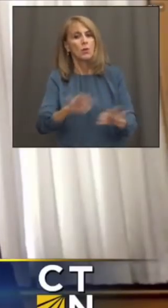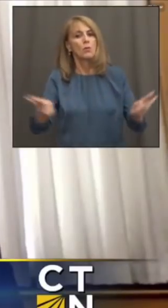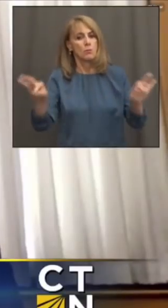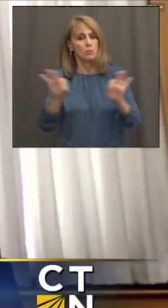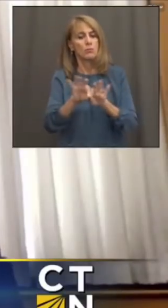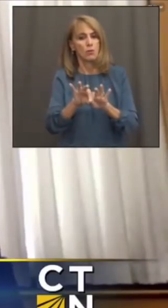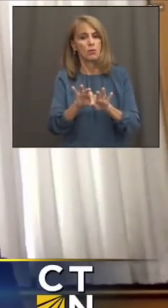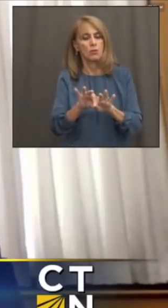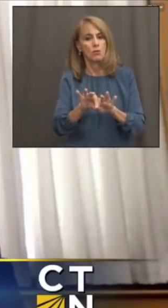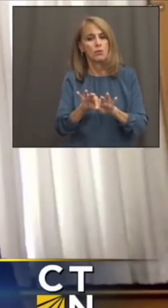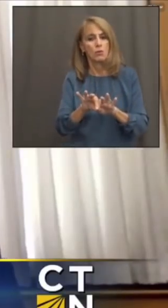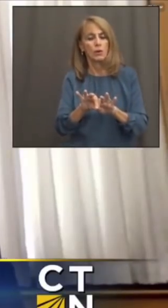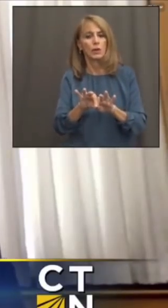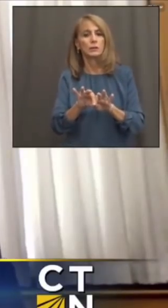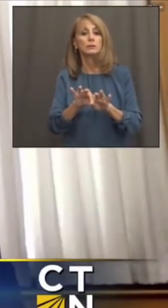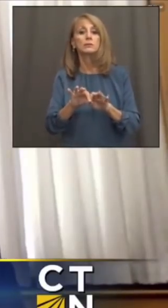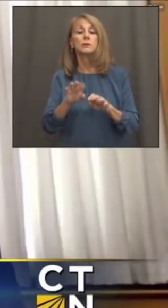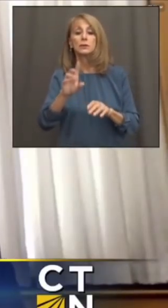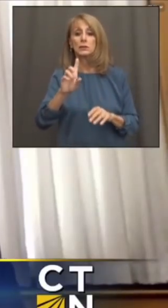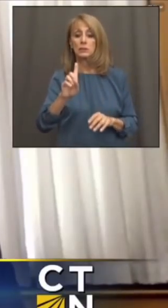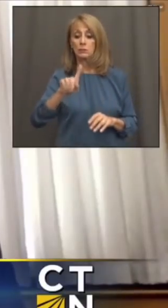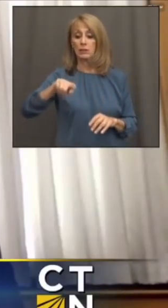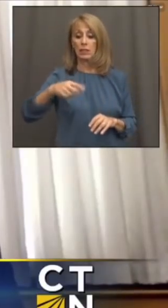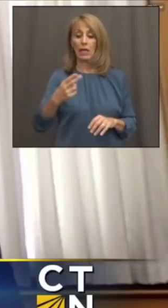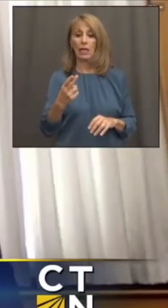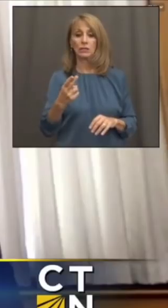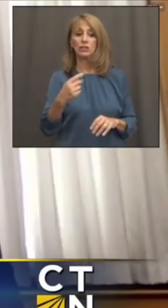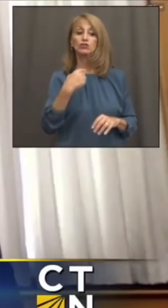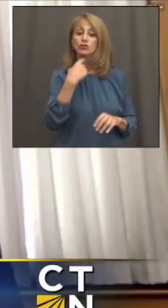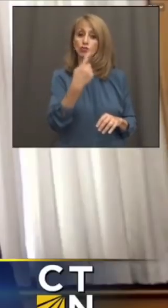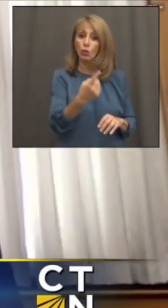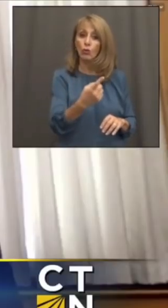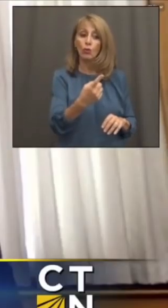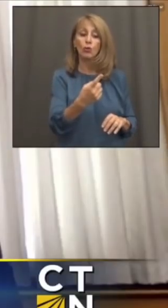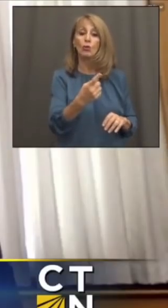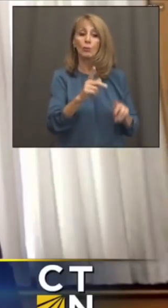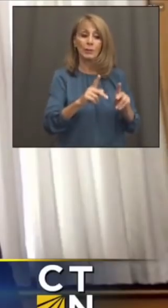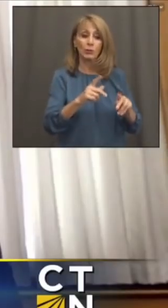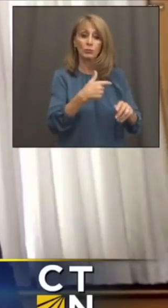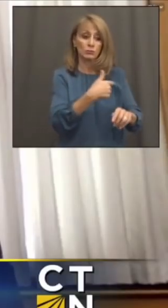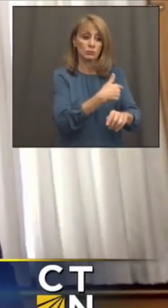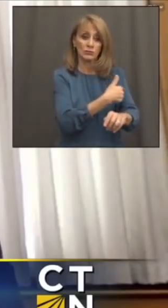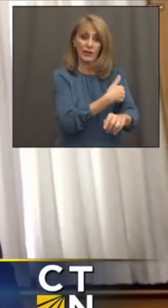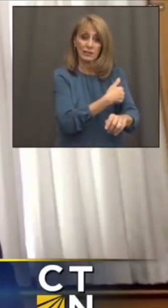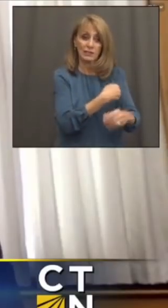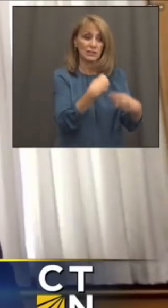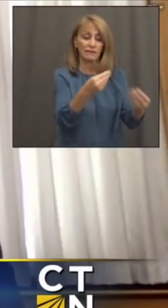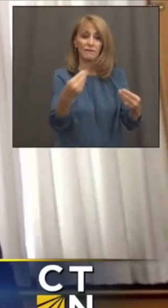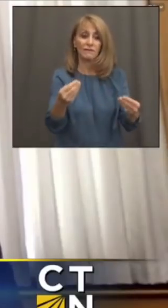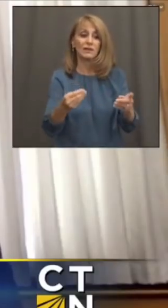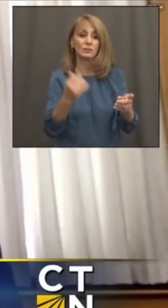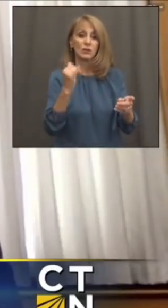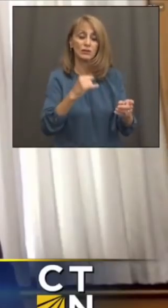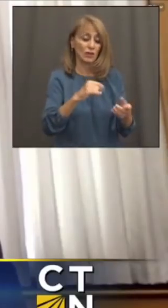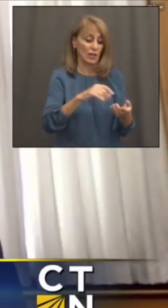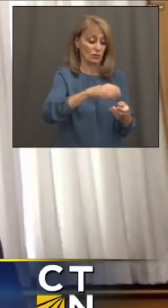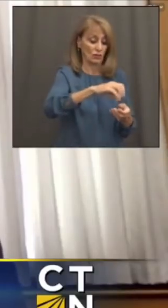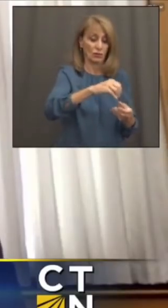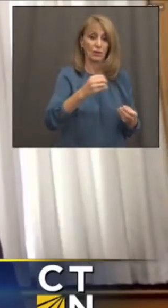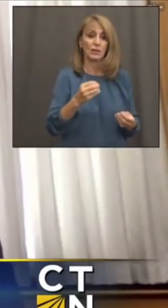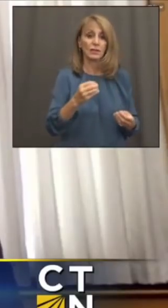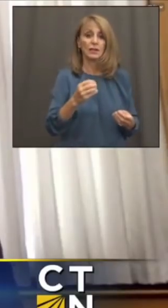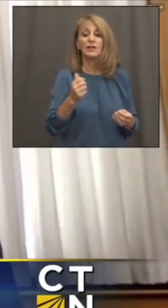vaccinated. So the department has clarified to providers, you know, to ensure that if they need to open another vial to be able to get a